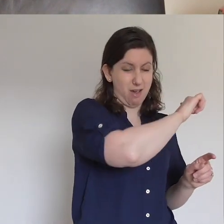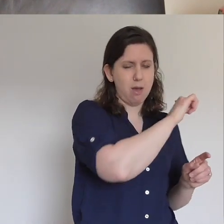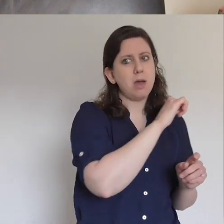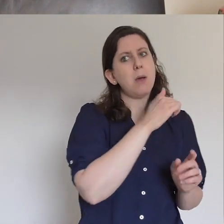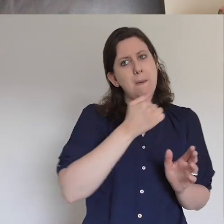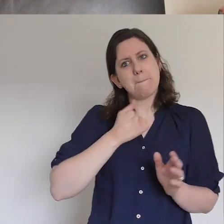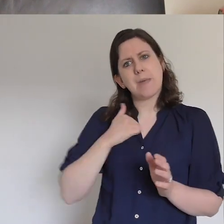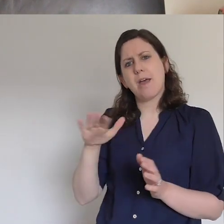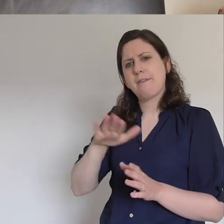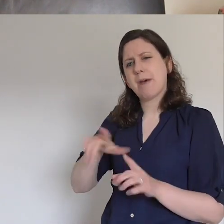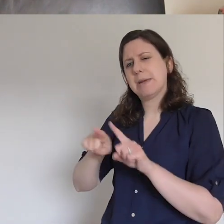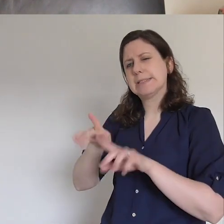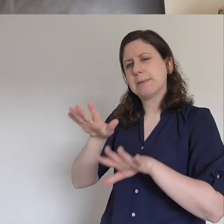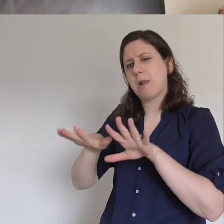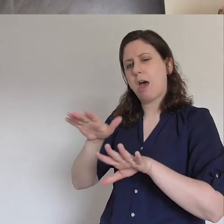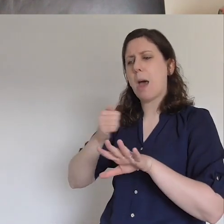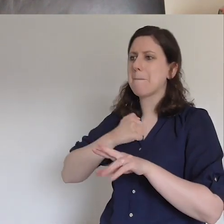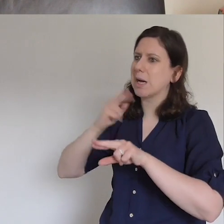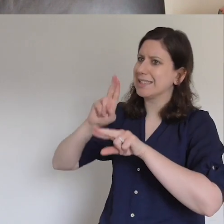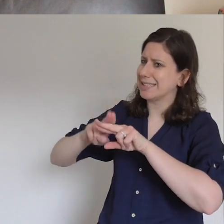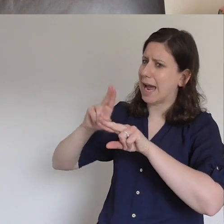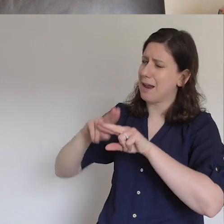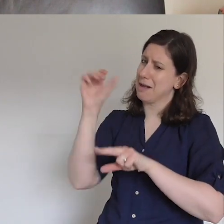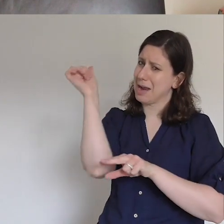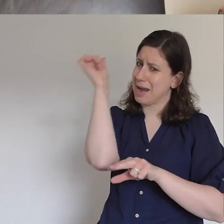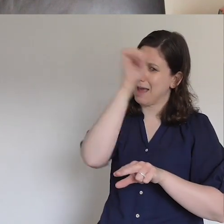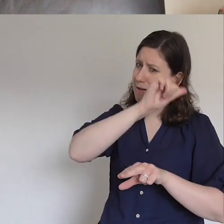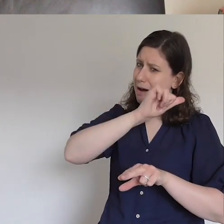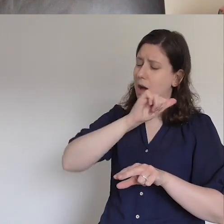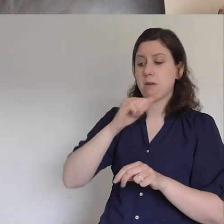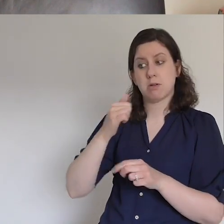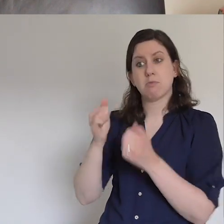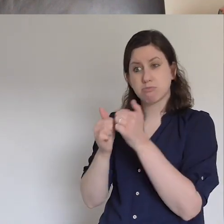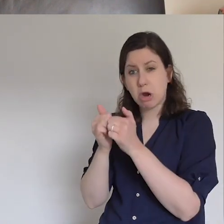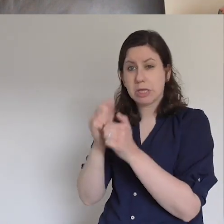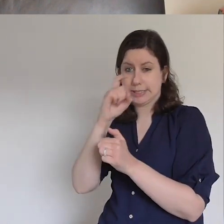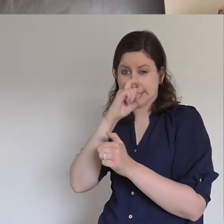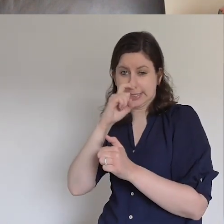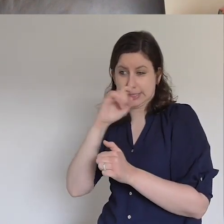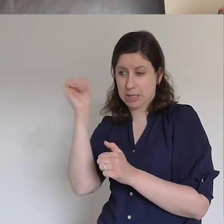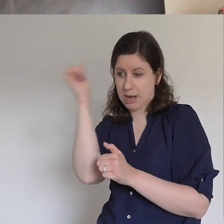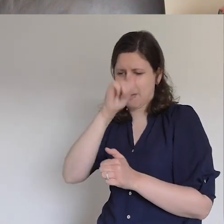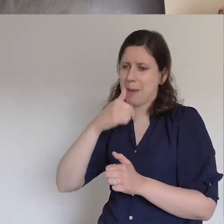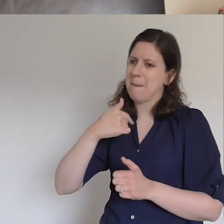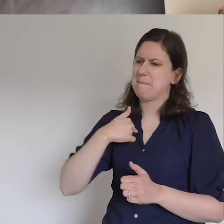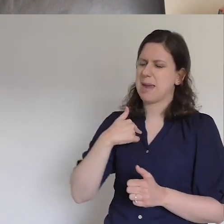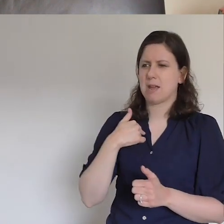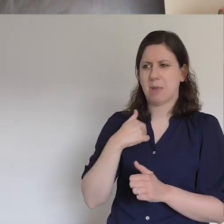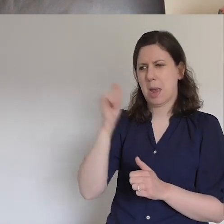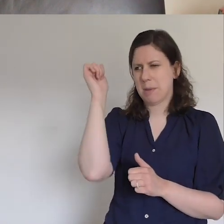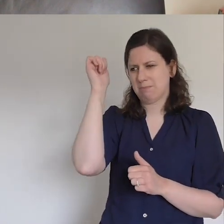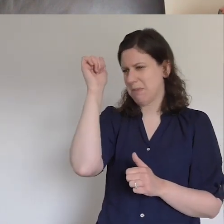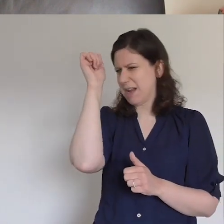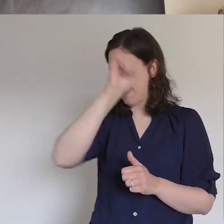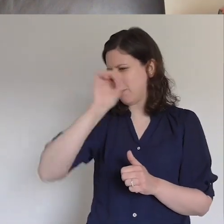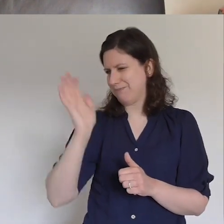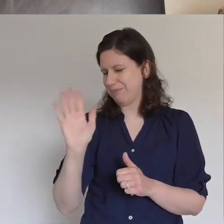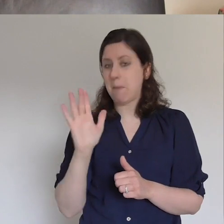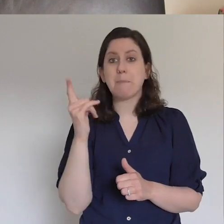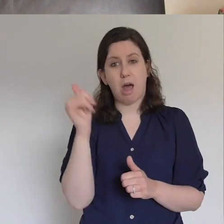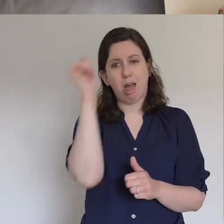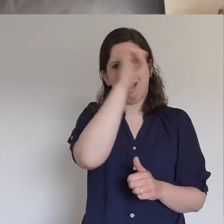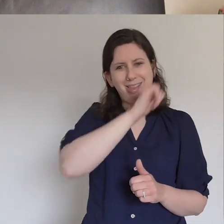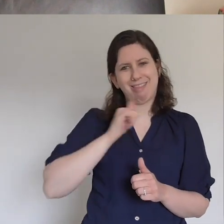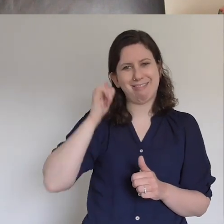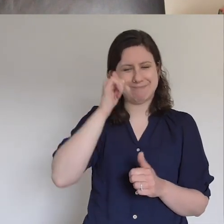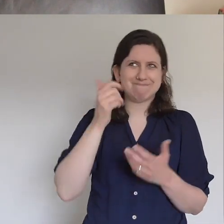if I'm honest. My old man's really clever. My siblings are really clever. I didn't get the brains. I've got the looks. But growing up with our own geniuses, you